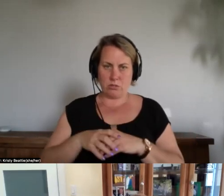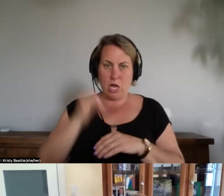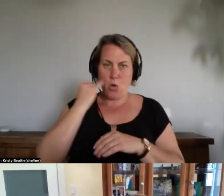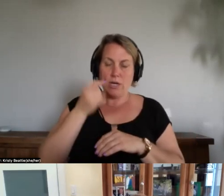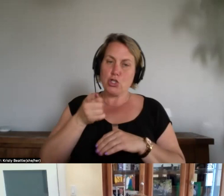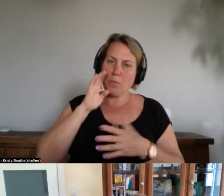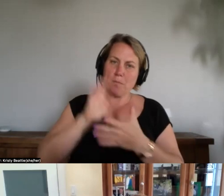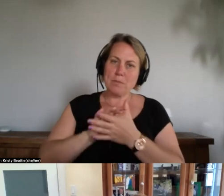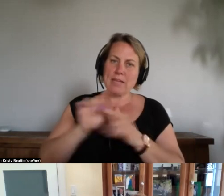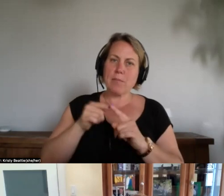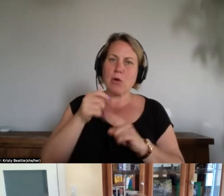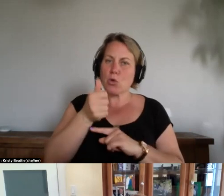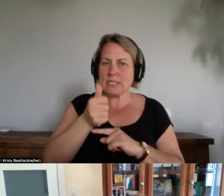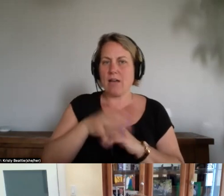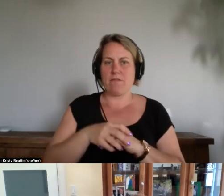yourself and others